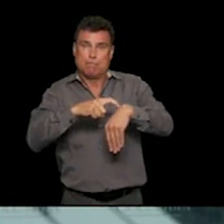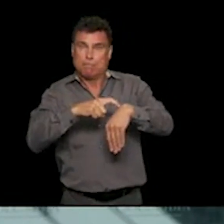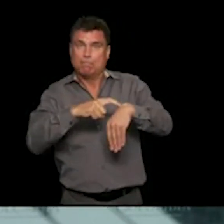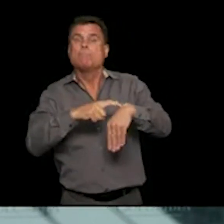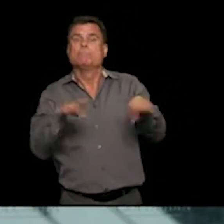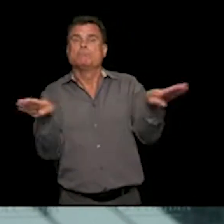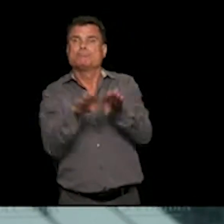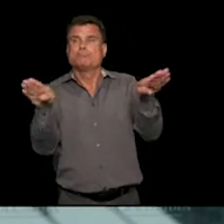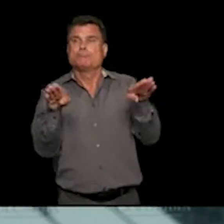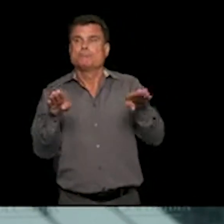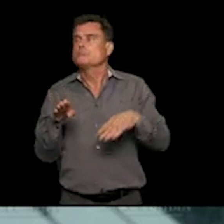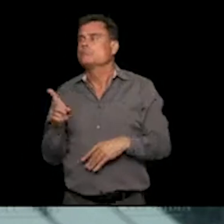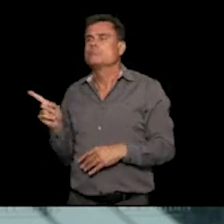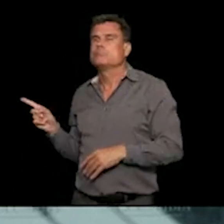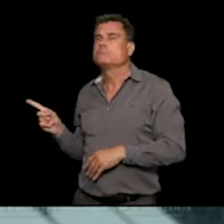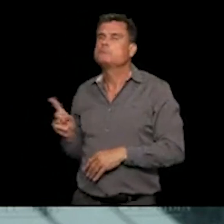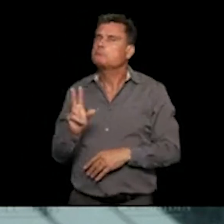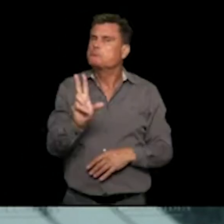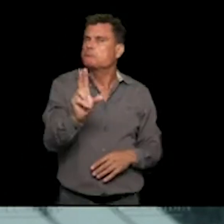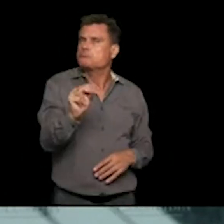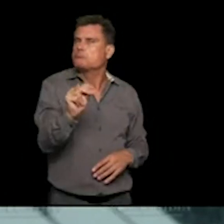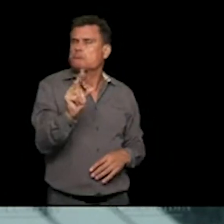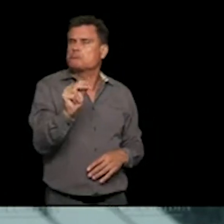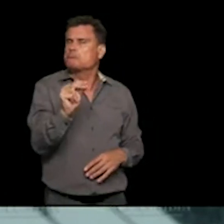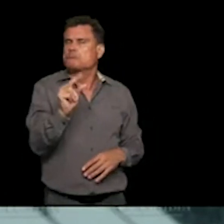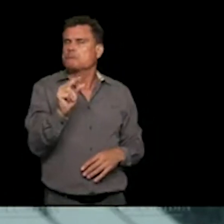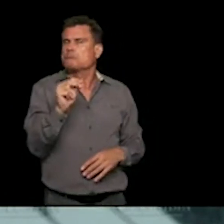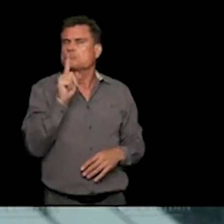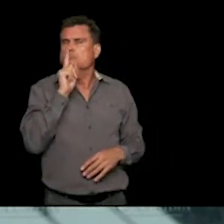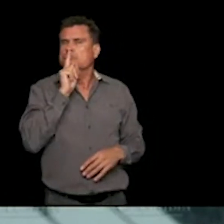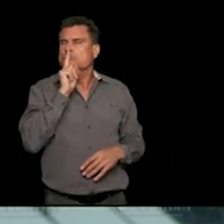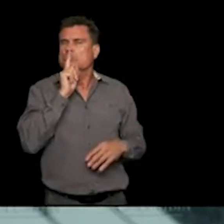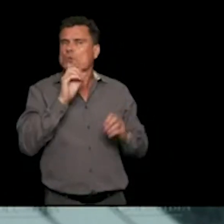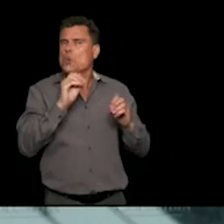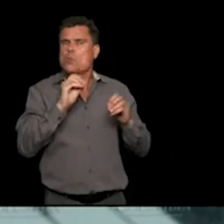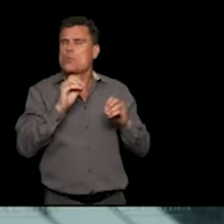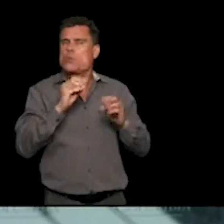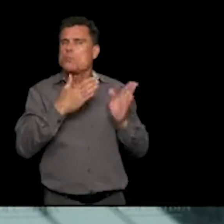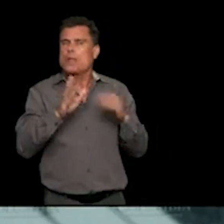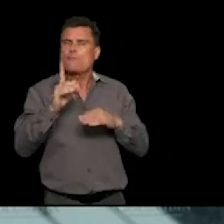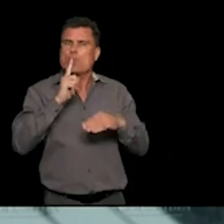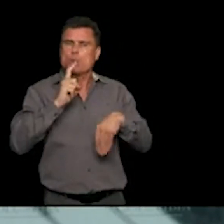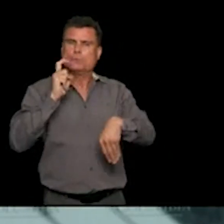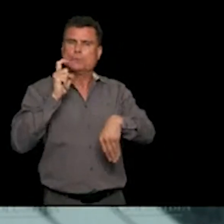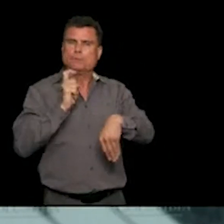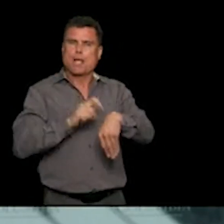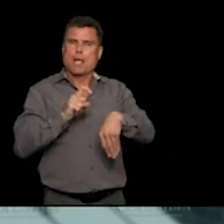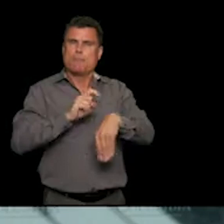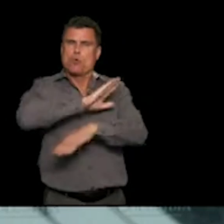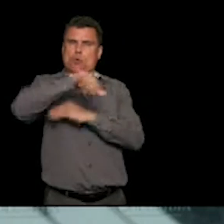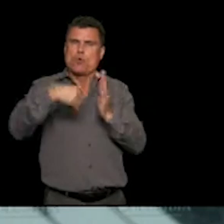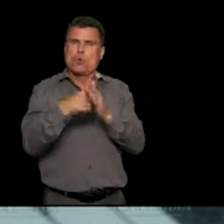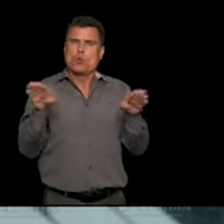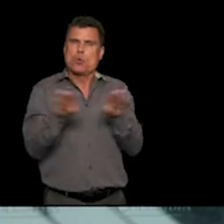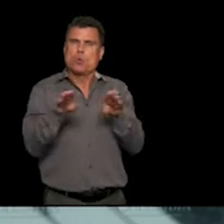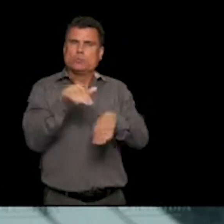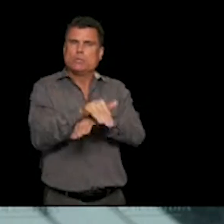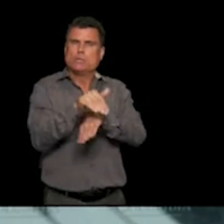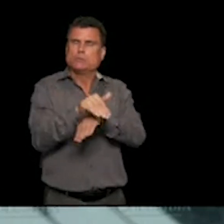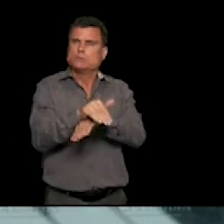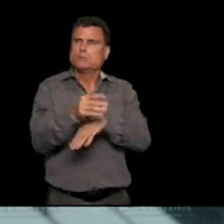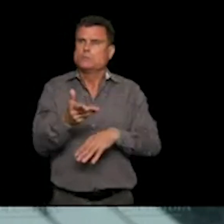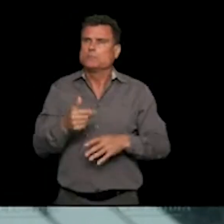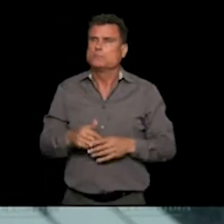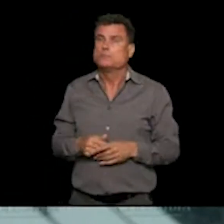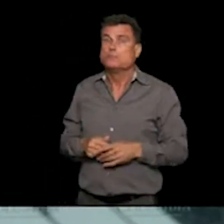recommendation of the provincial health officer. Follow-up, Marcello? Is that possible? Just following